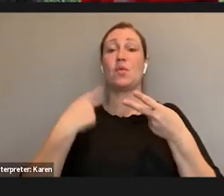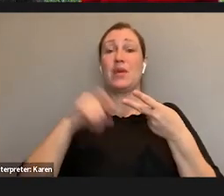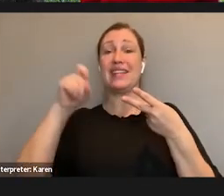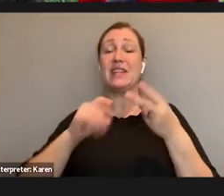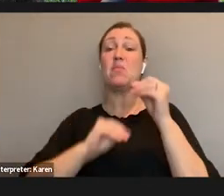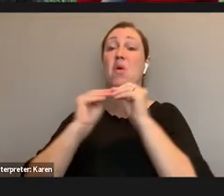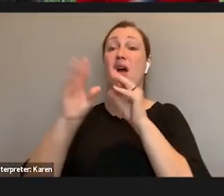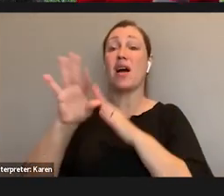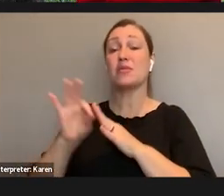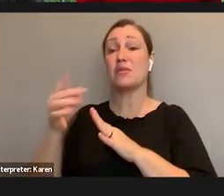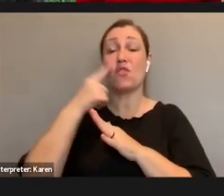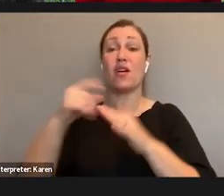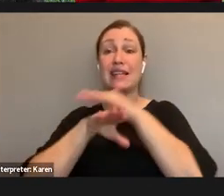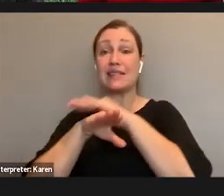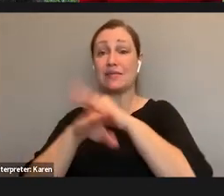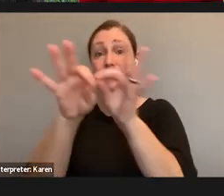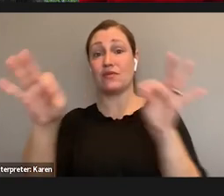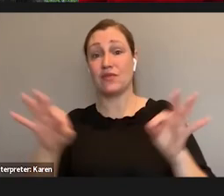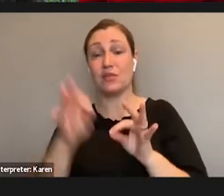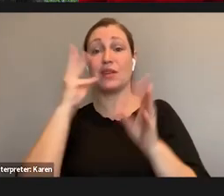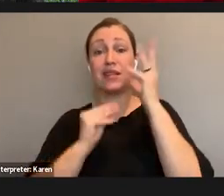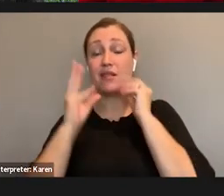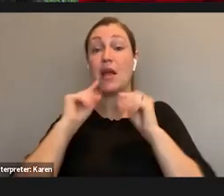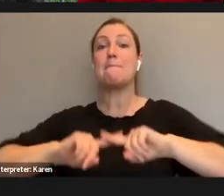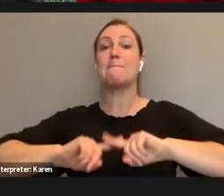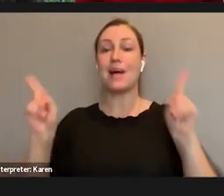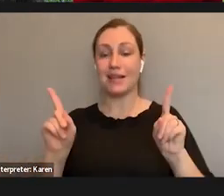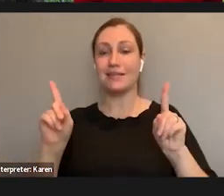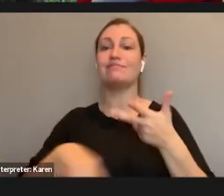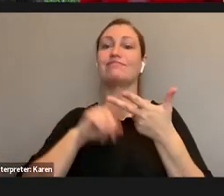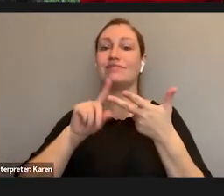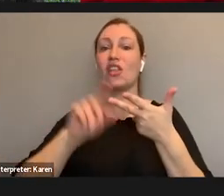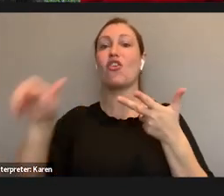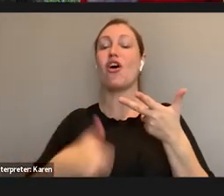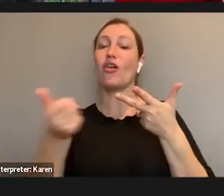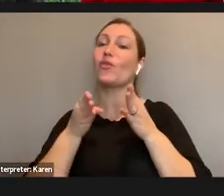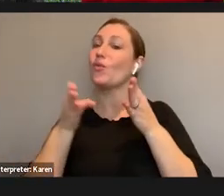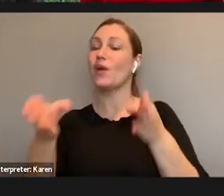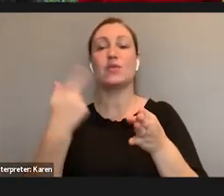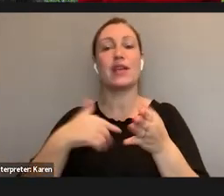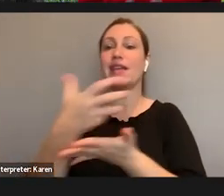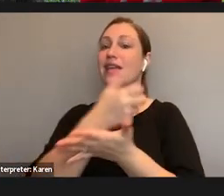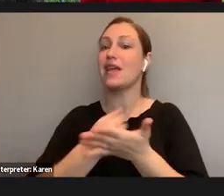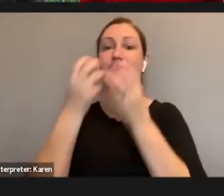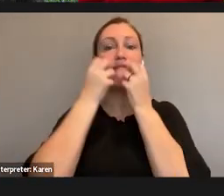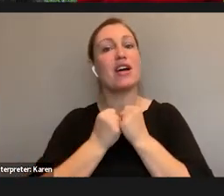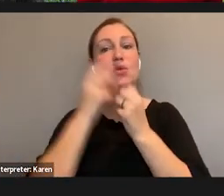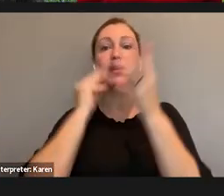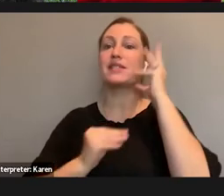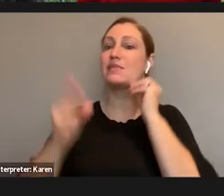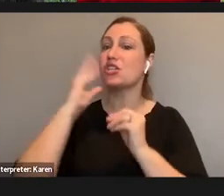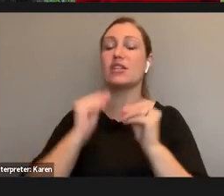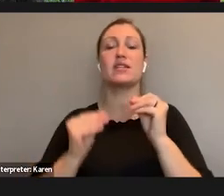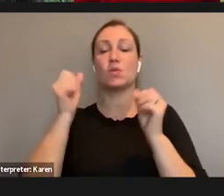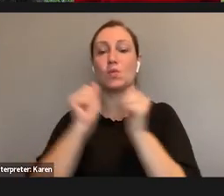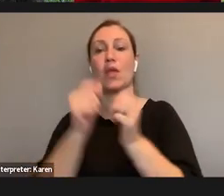But there are other ways of gaining valuable experience. Lab work, internships, computer modeling.